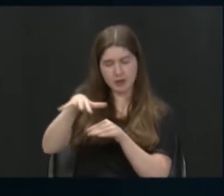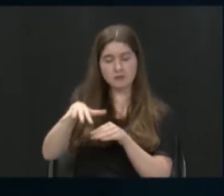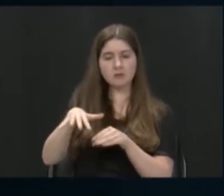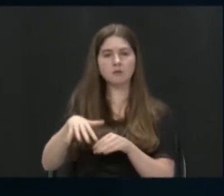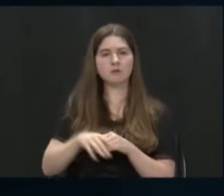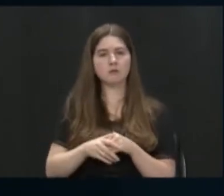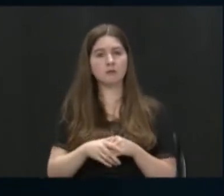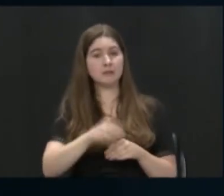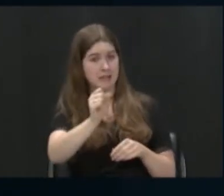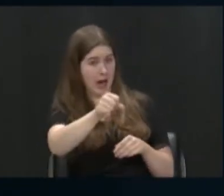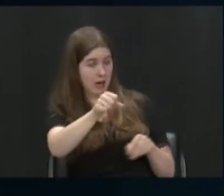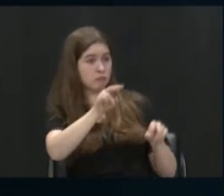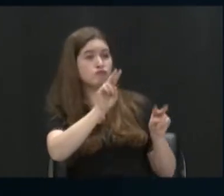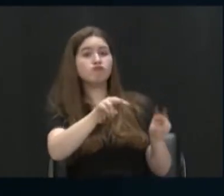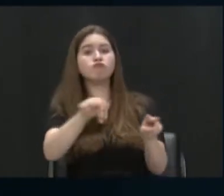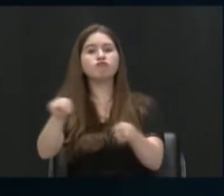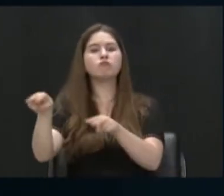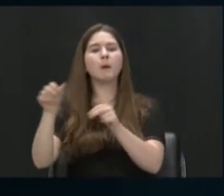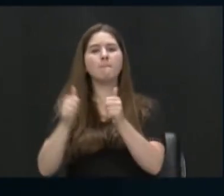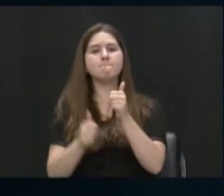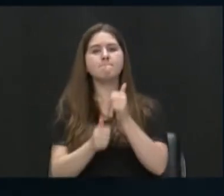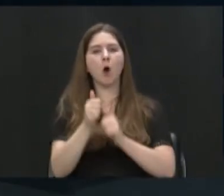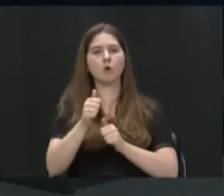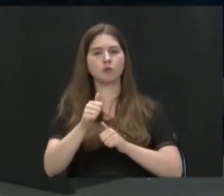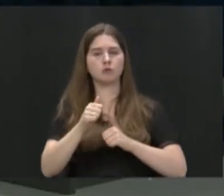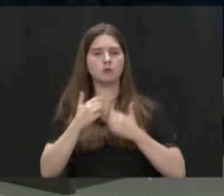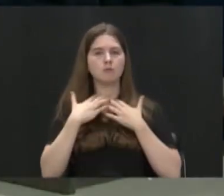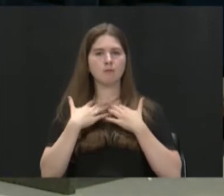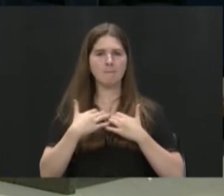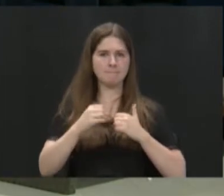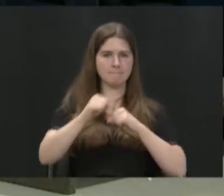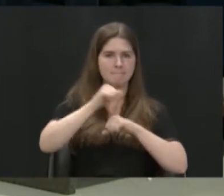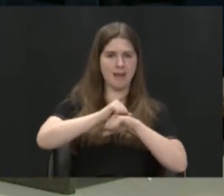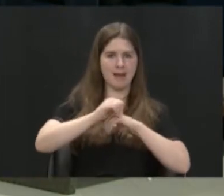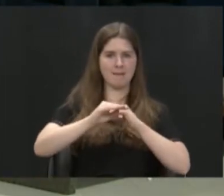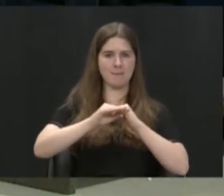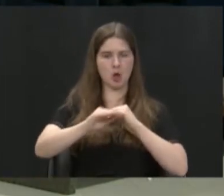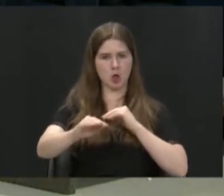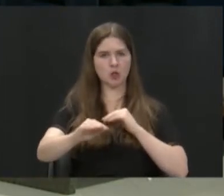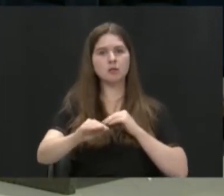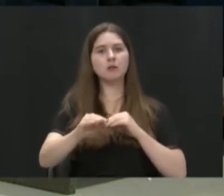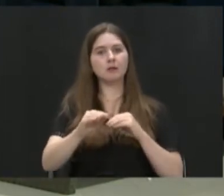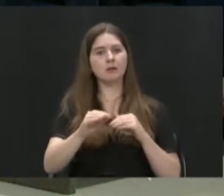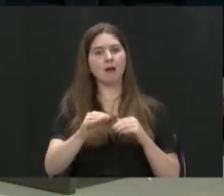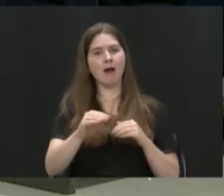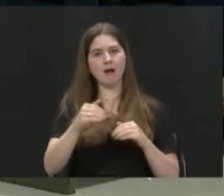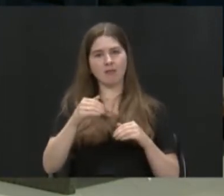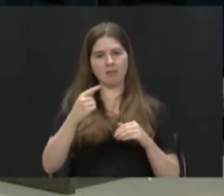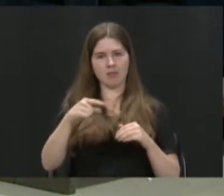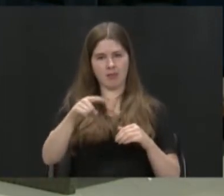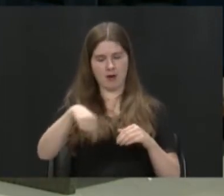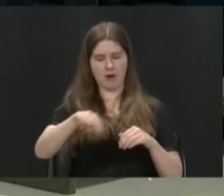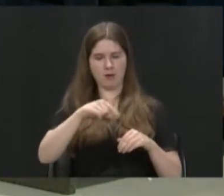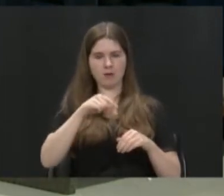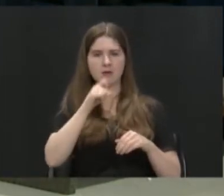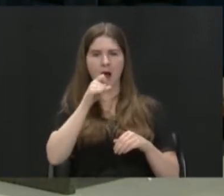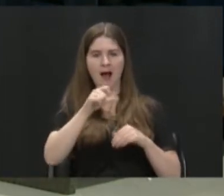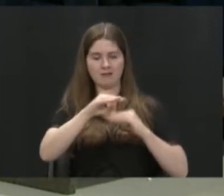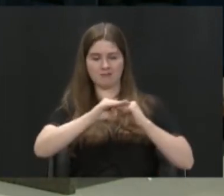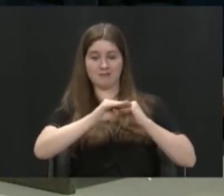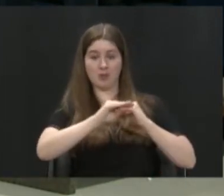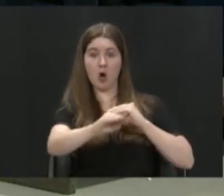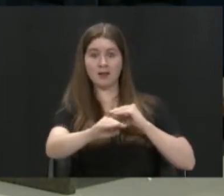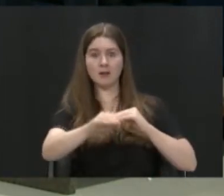and if you look around, you'll notice that most pavers have permeability. Yes. Right? Anything that's just not solid